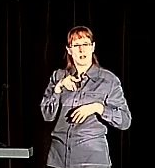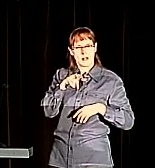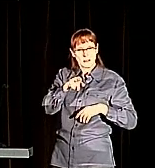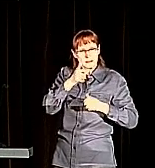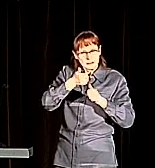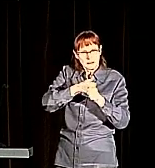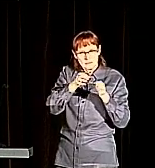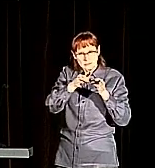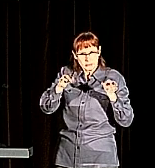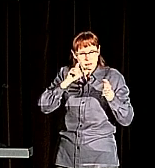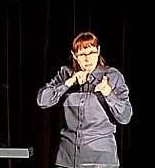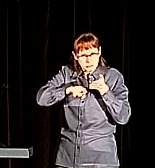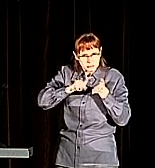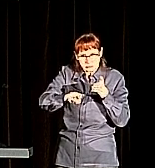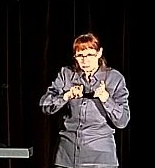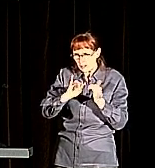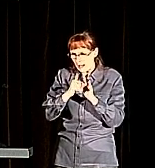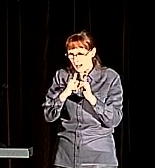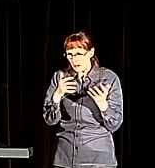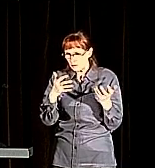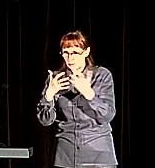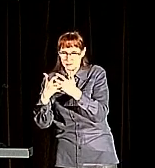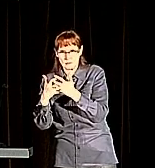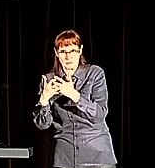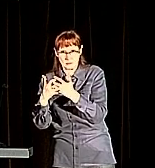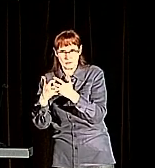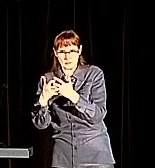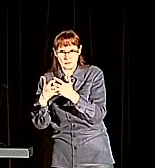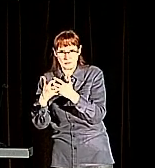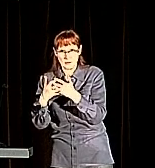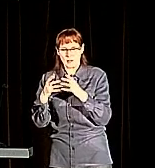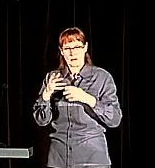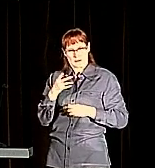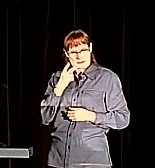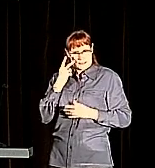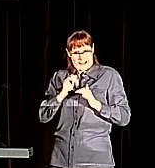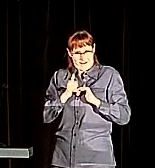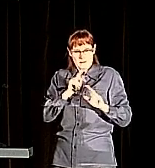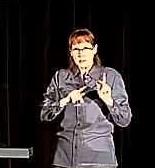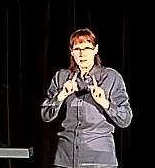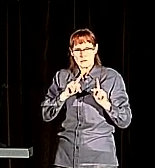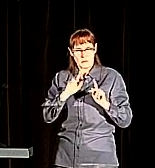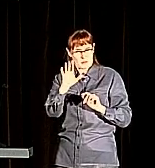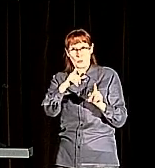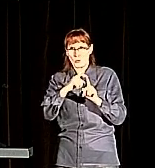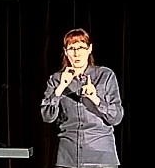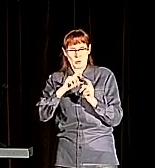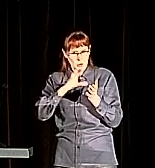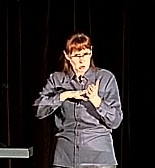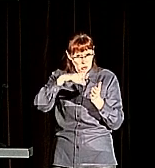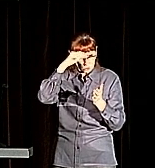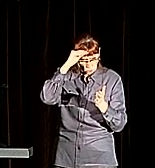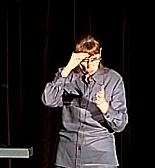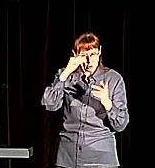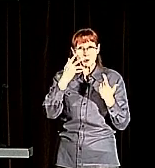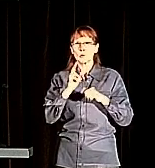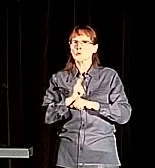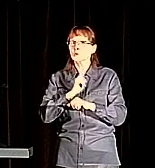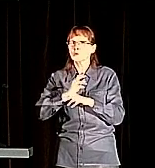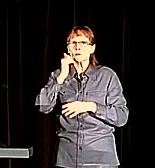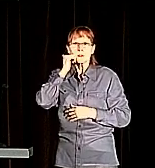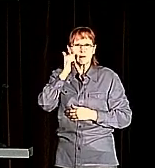necessary in order not to only learn the word or memorize it, but understand how to apply it in daily life.